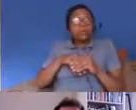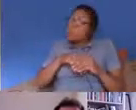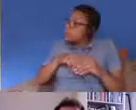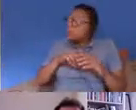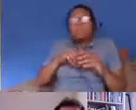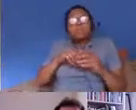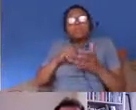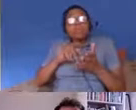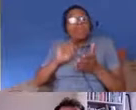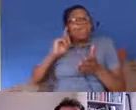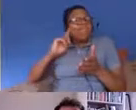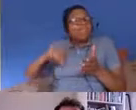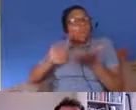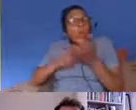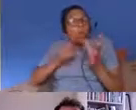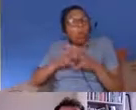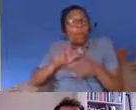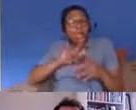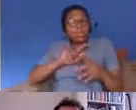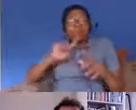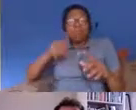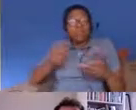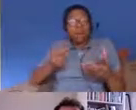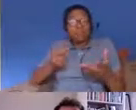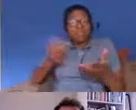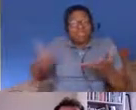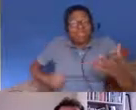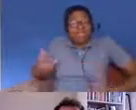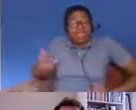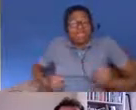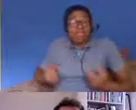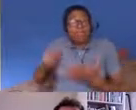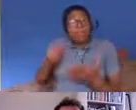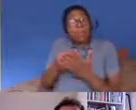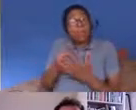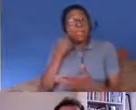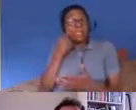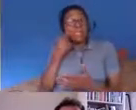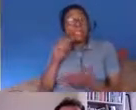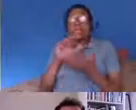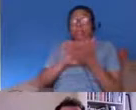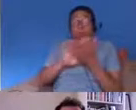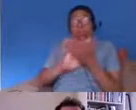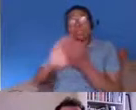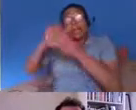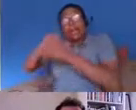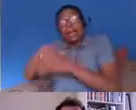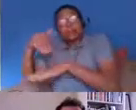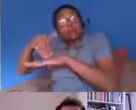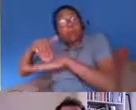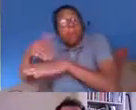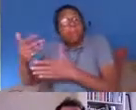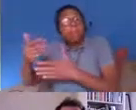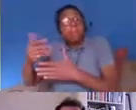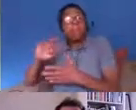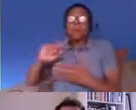and they um target people and make their lives difficult but they don't make it so difficult that they're